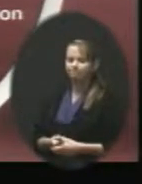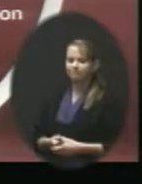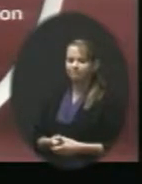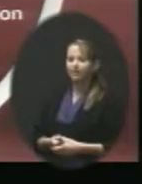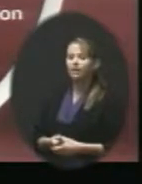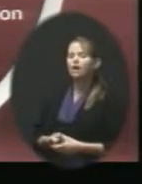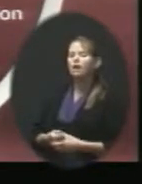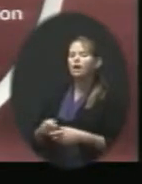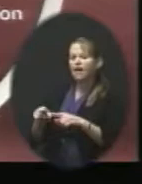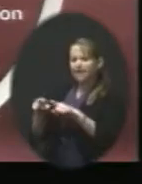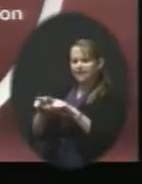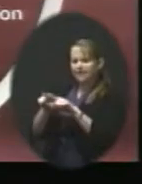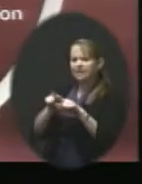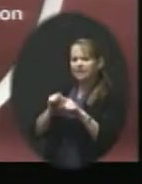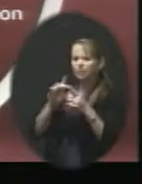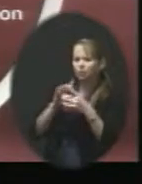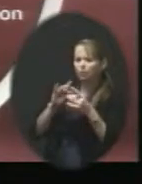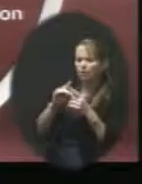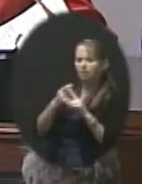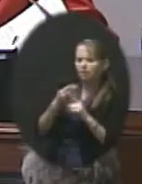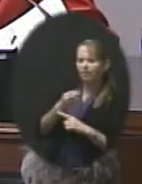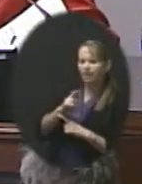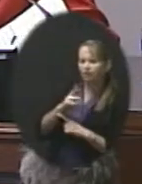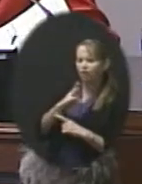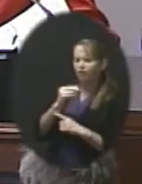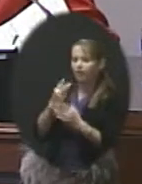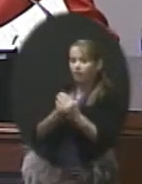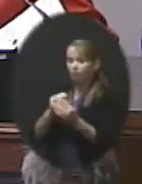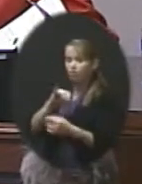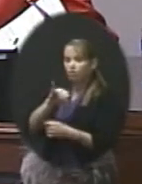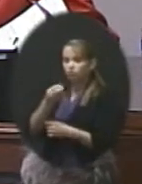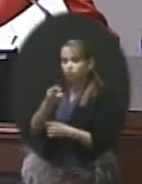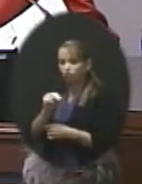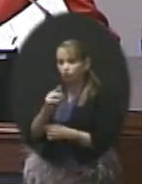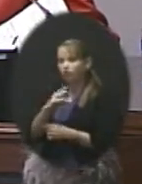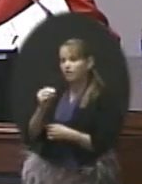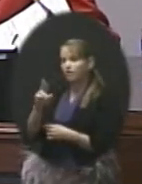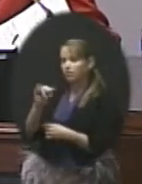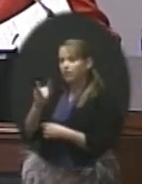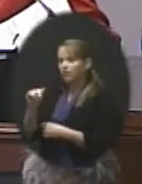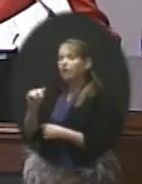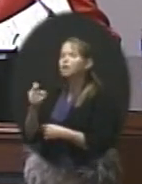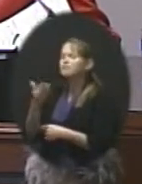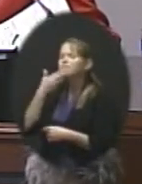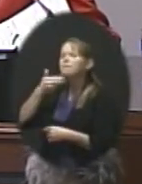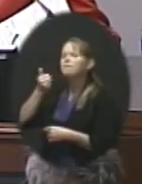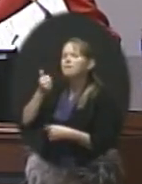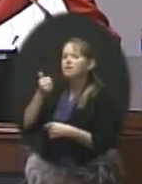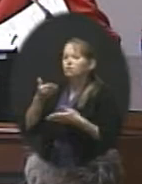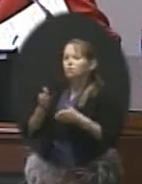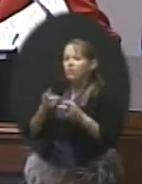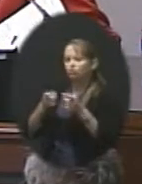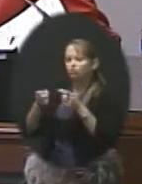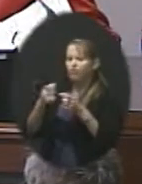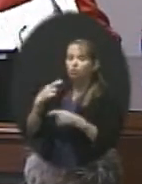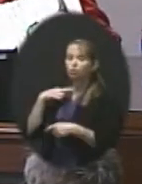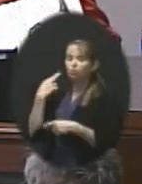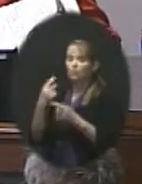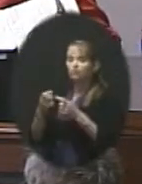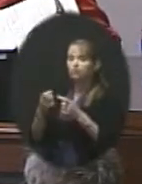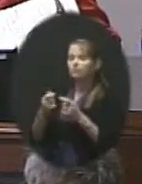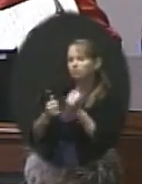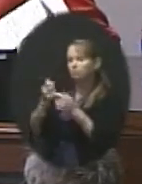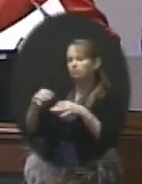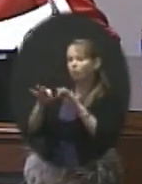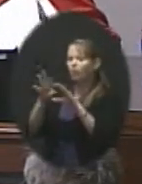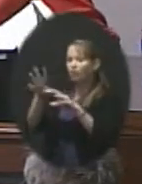Similar to comments from Human Resources and both John and Rita, probably the best way we manage risk management or one of the most important is really in our